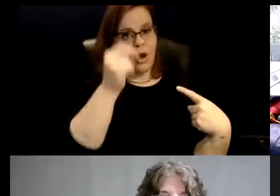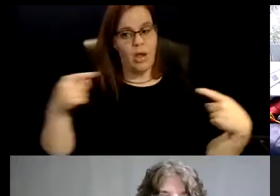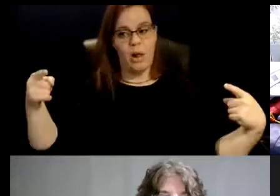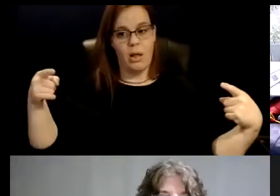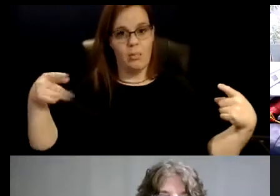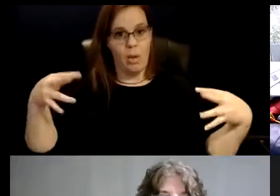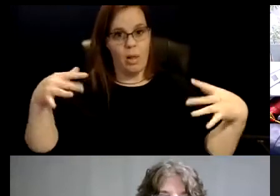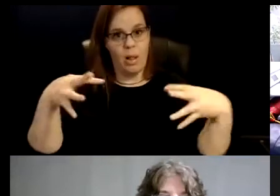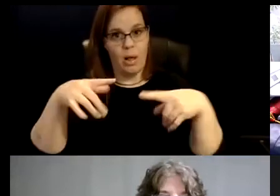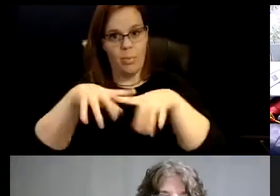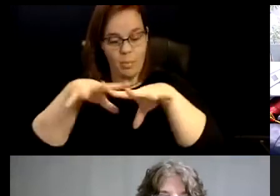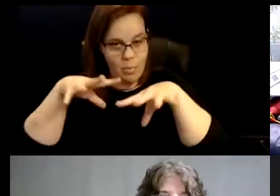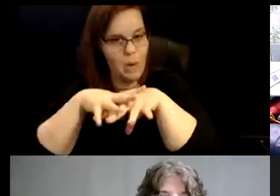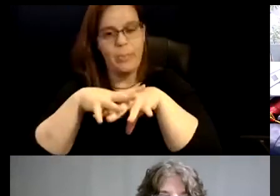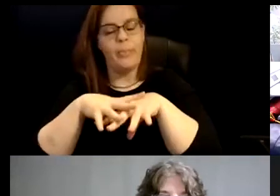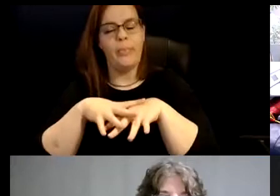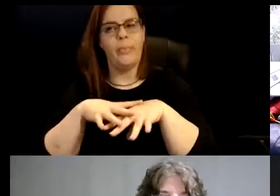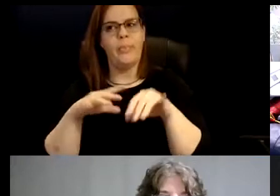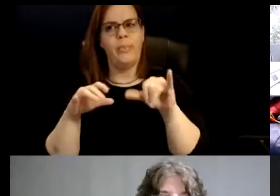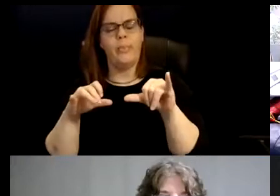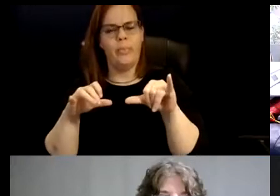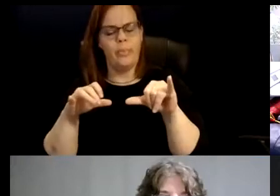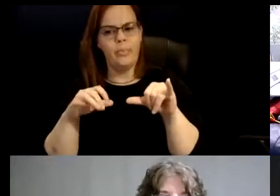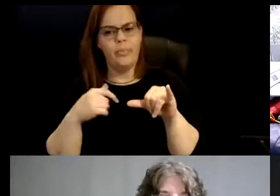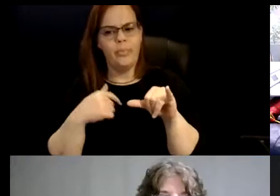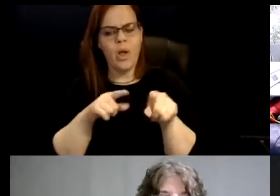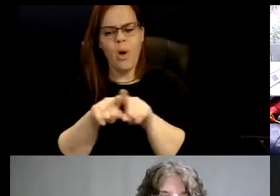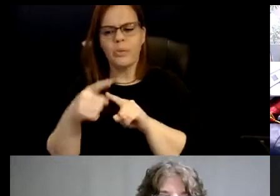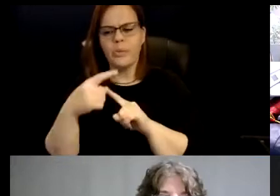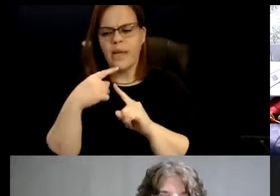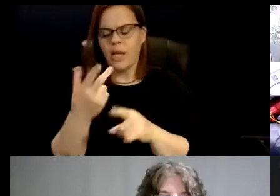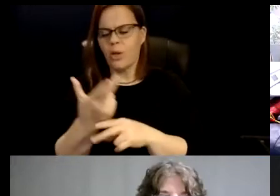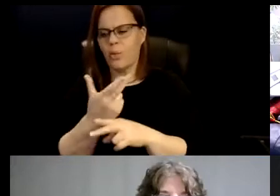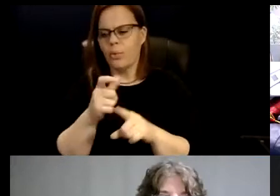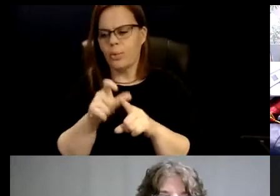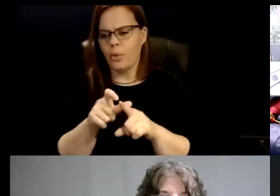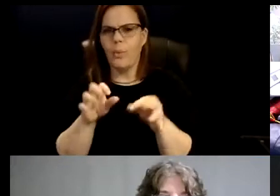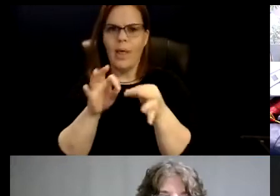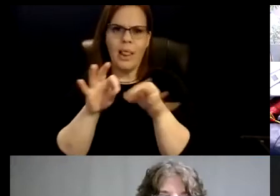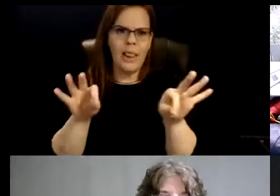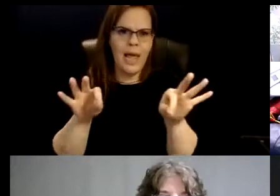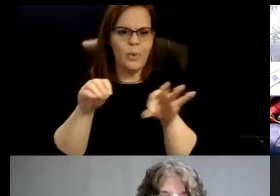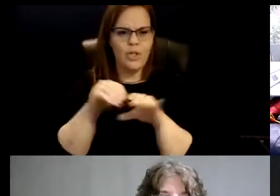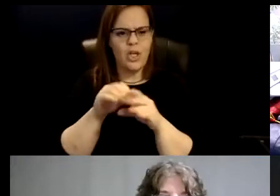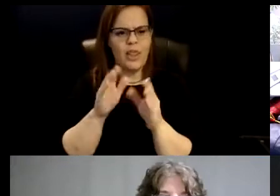people, although they don't use that term. Um, I, also would say that they use language in there that